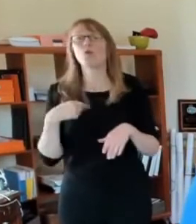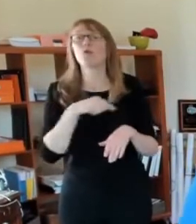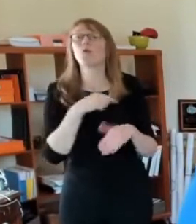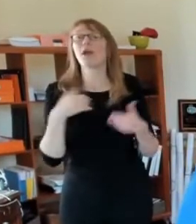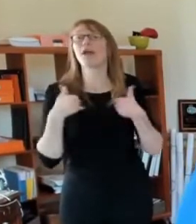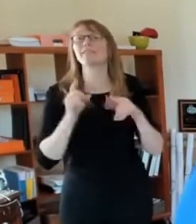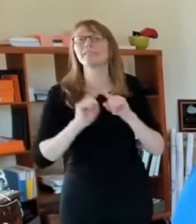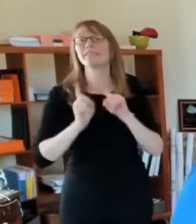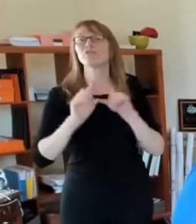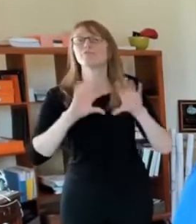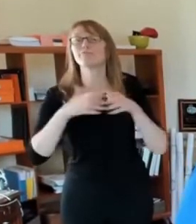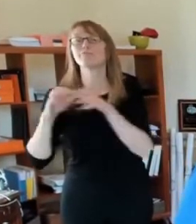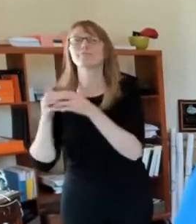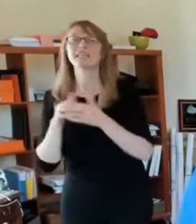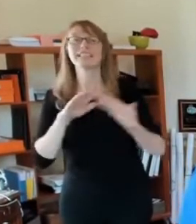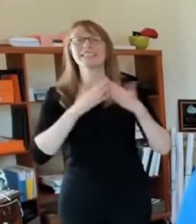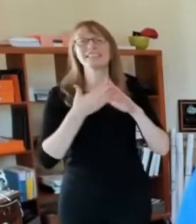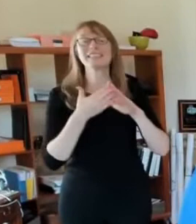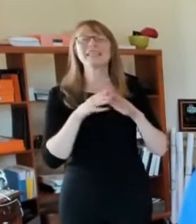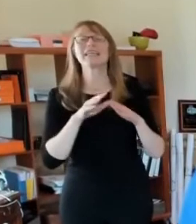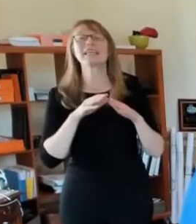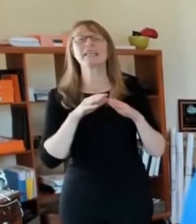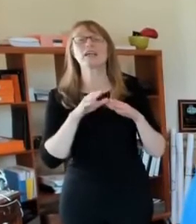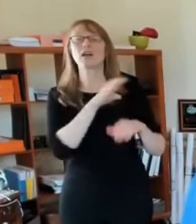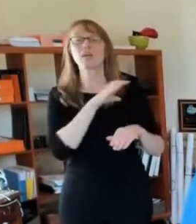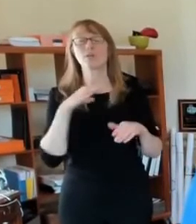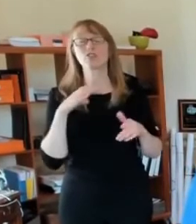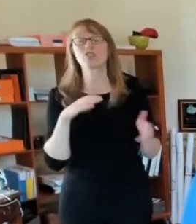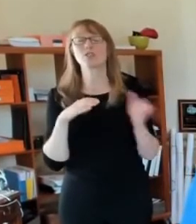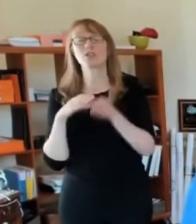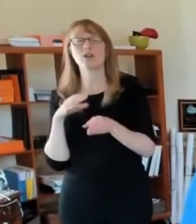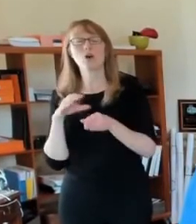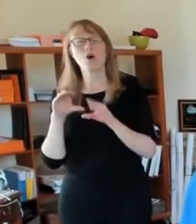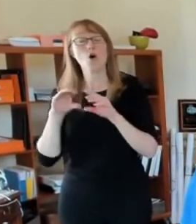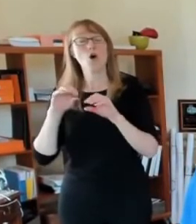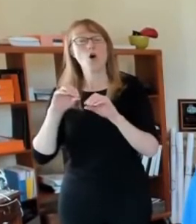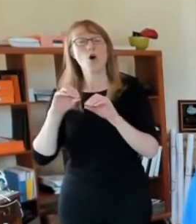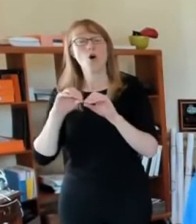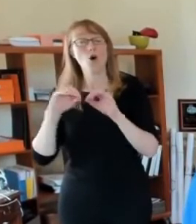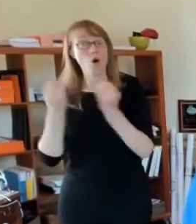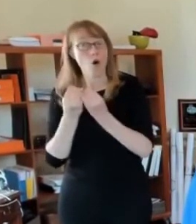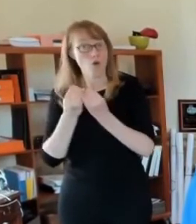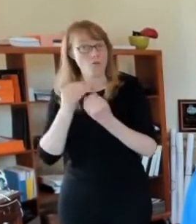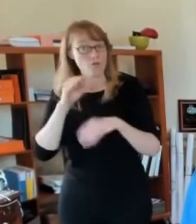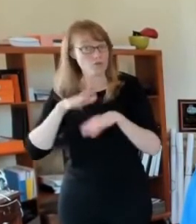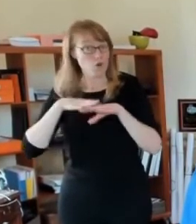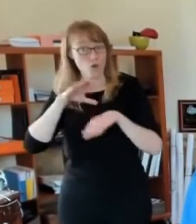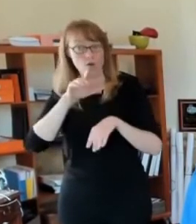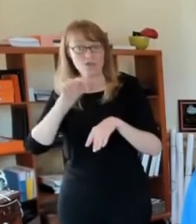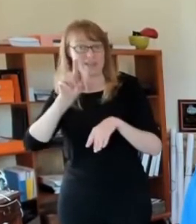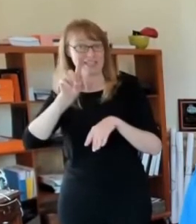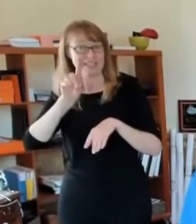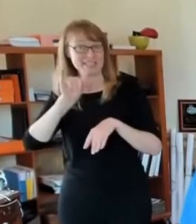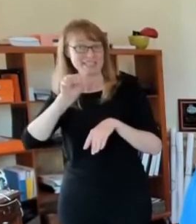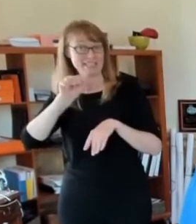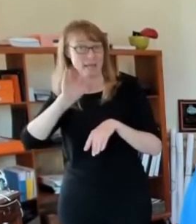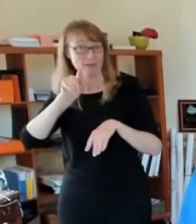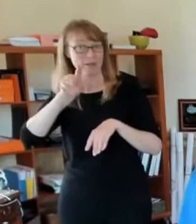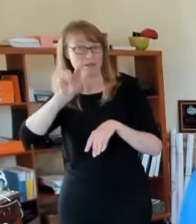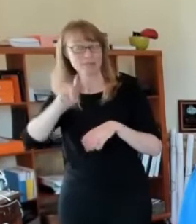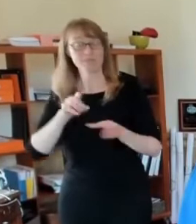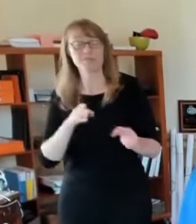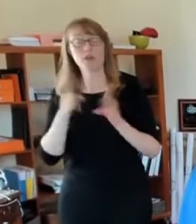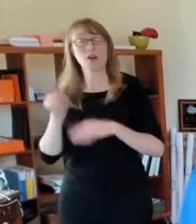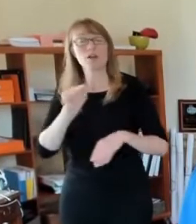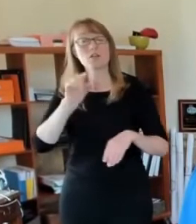the Office of the Disabled, St. Louis Area Agency on Aging, the Thomas Dunn Learning Center, the Immigrant Service